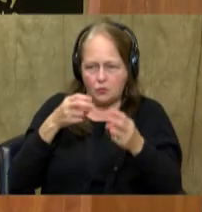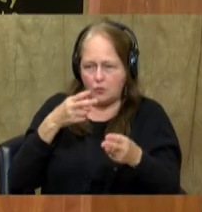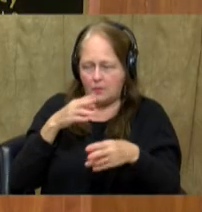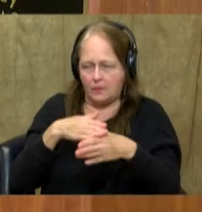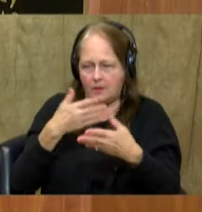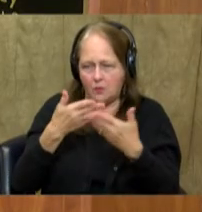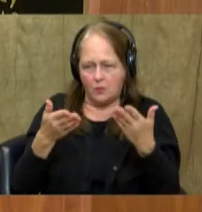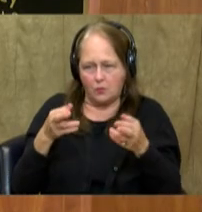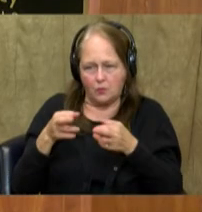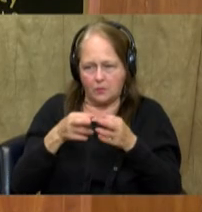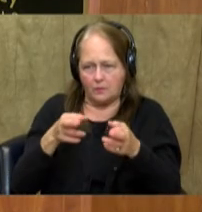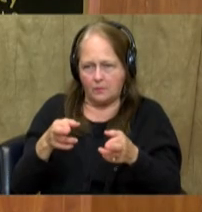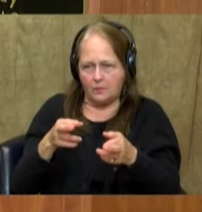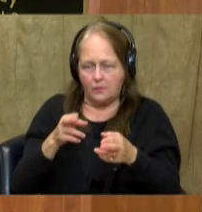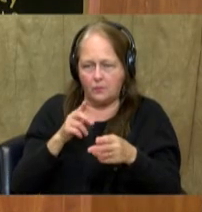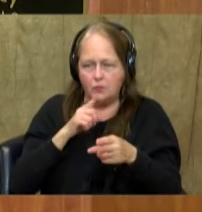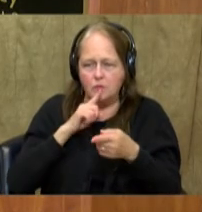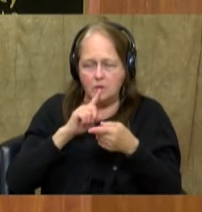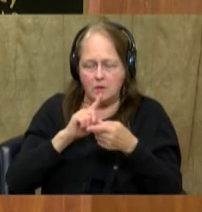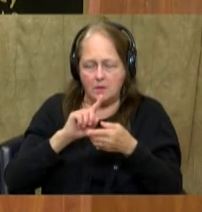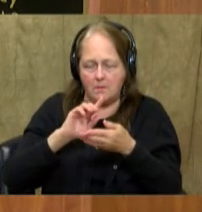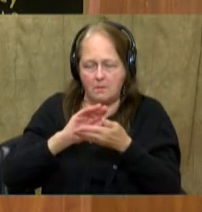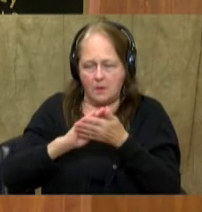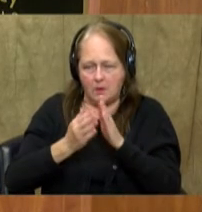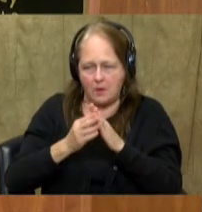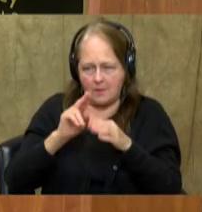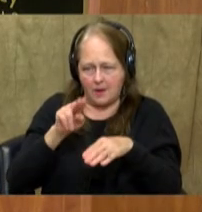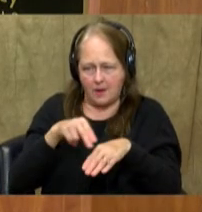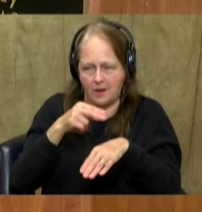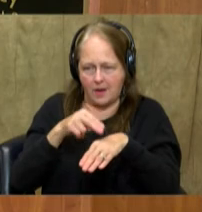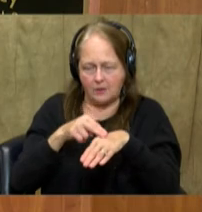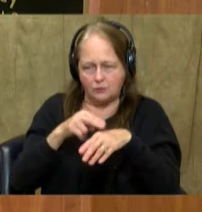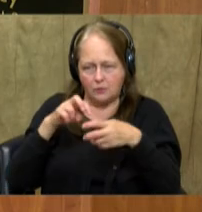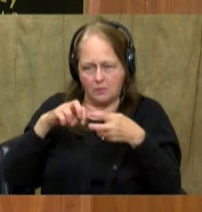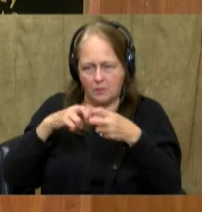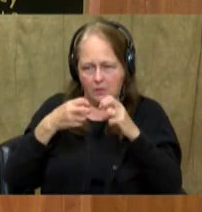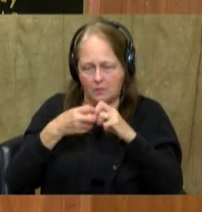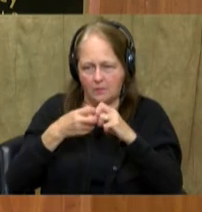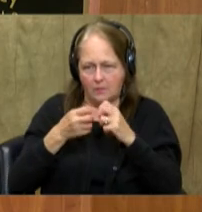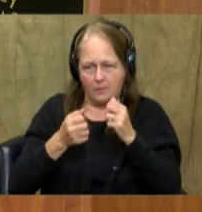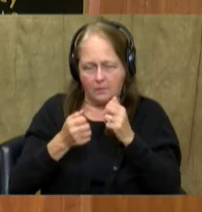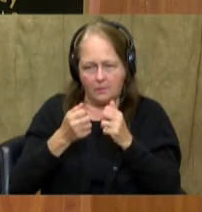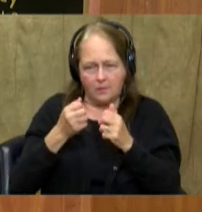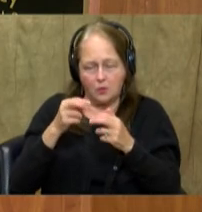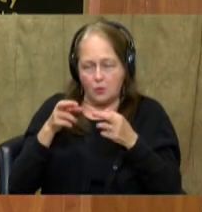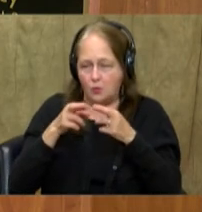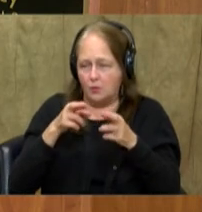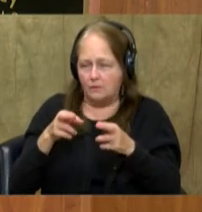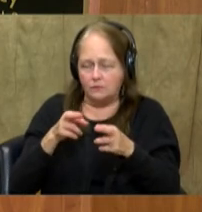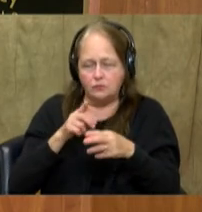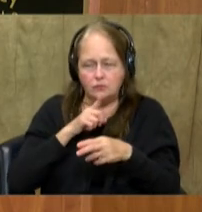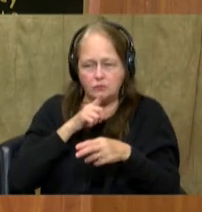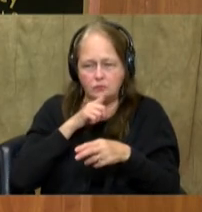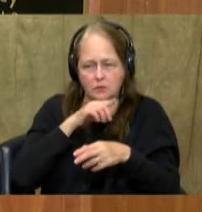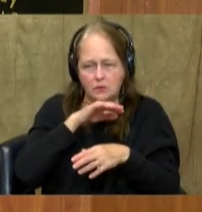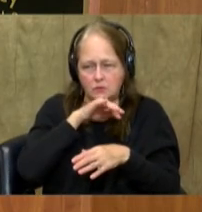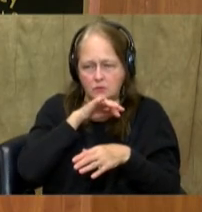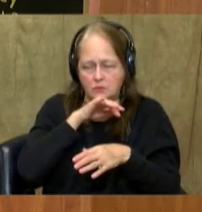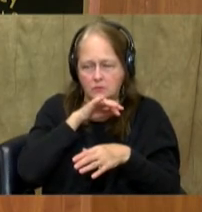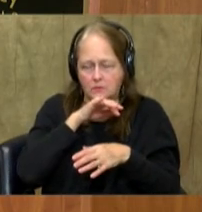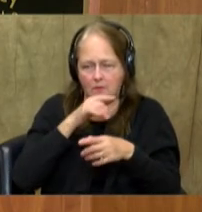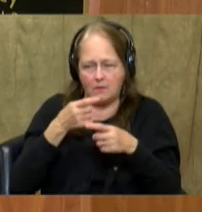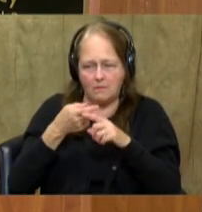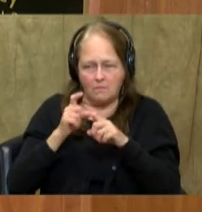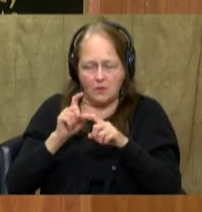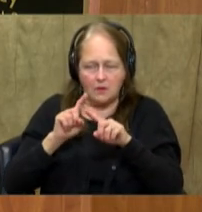of rivers in India has really become a critical national issue. It's one of the most contaminated rivers in the world. Pollution